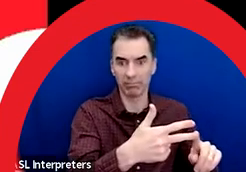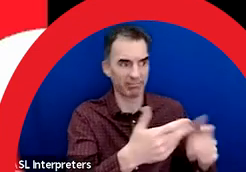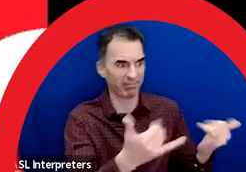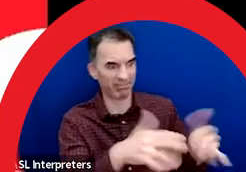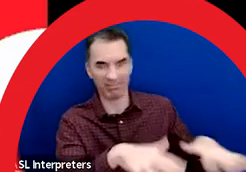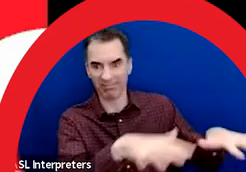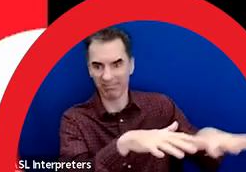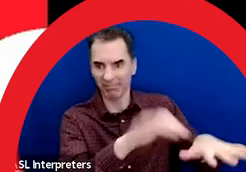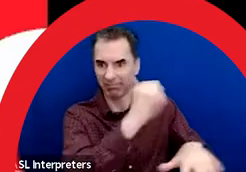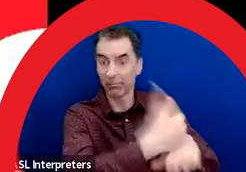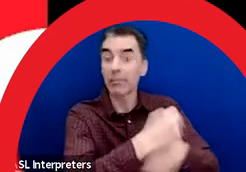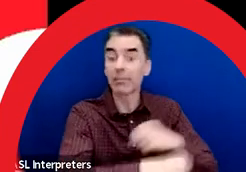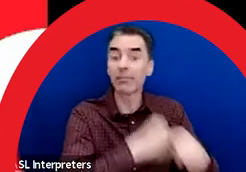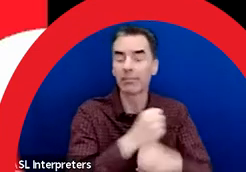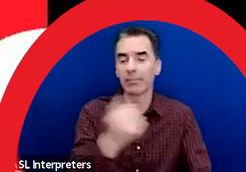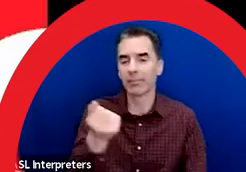location in 1910.